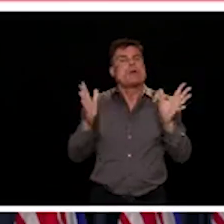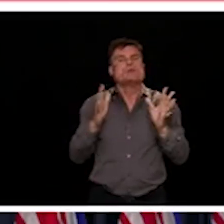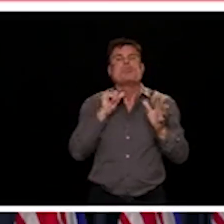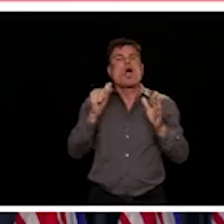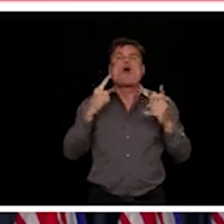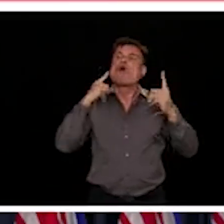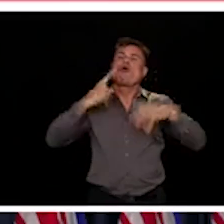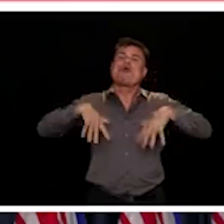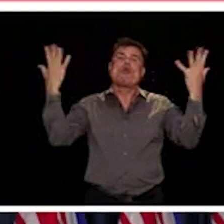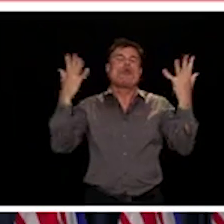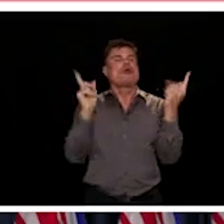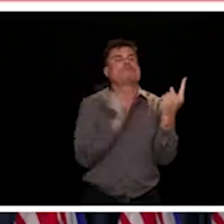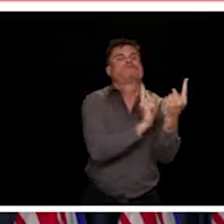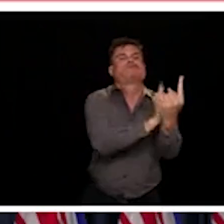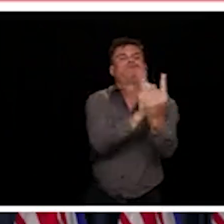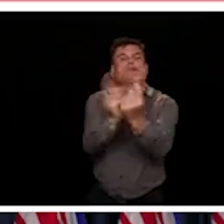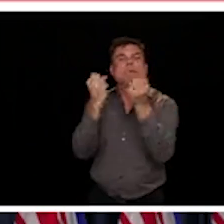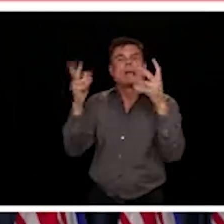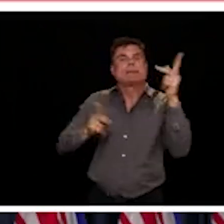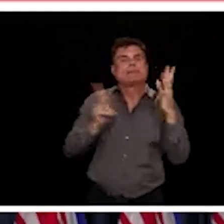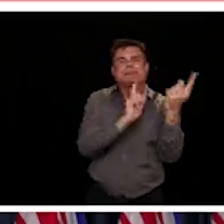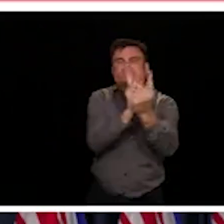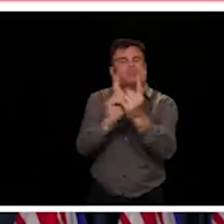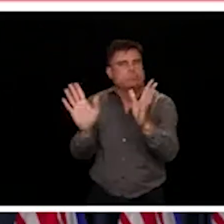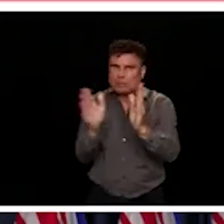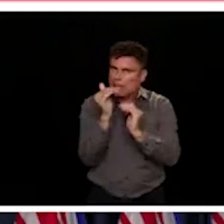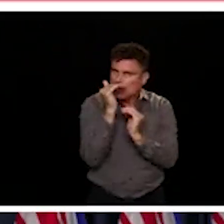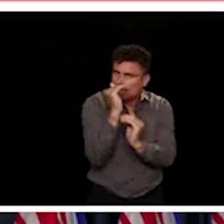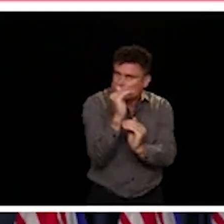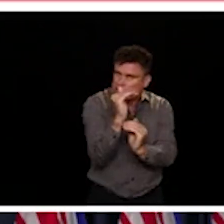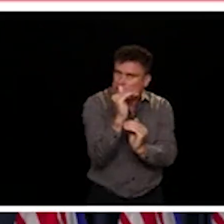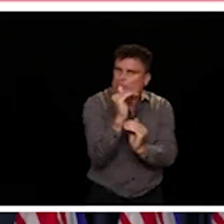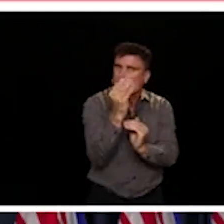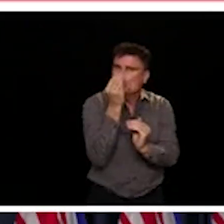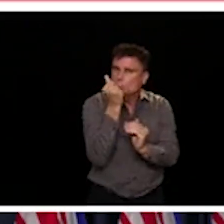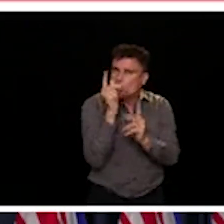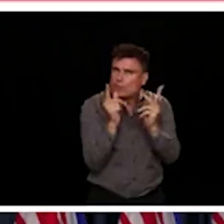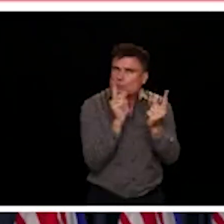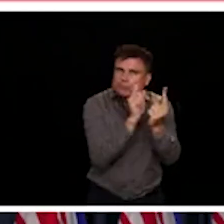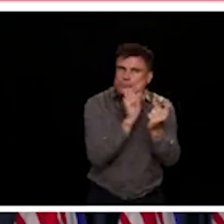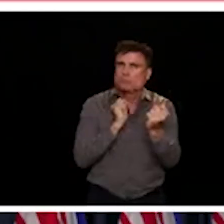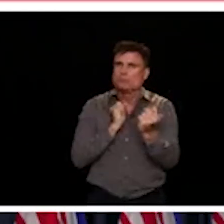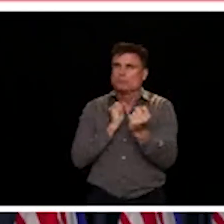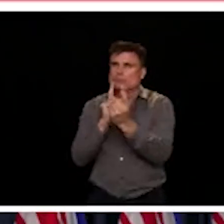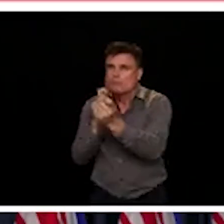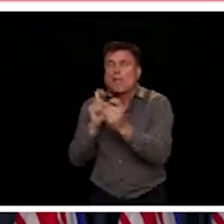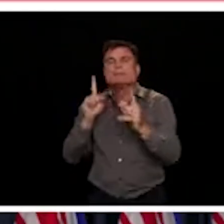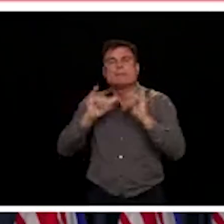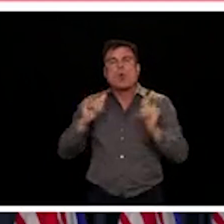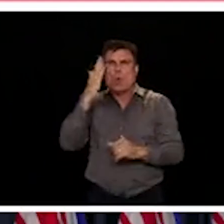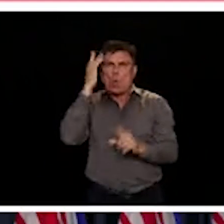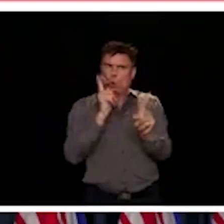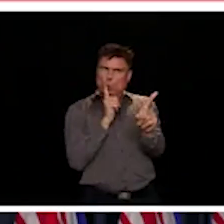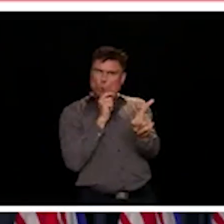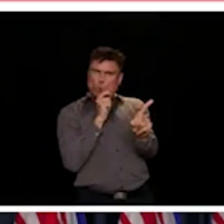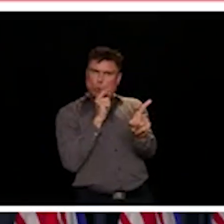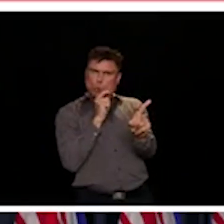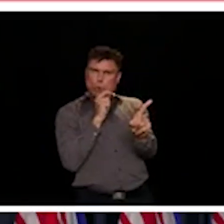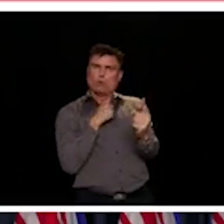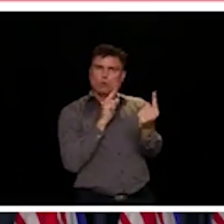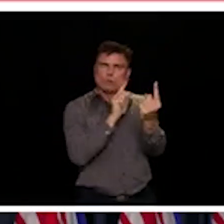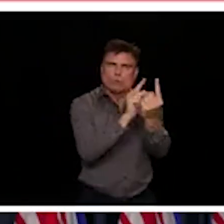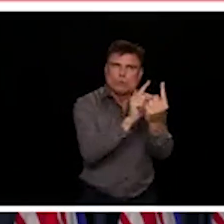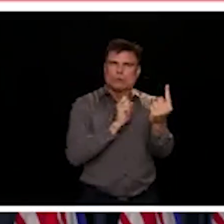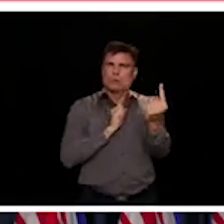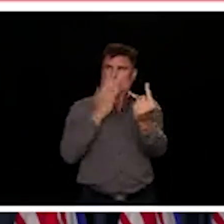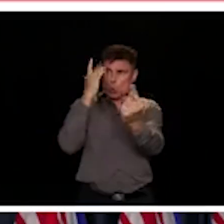This gives public health teams the ability to notify everybody who may be at risk and contain the spread as quickly as possible. So